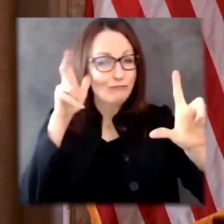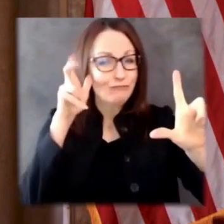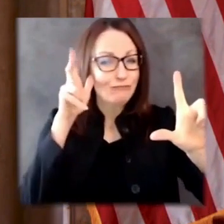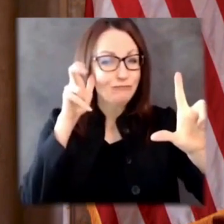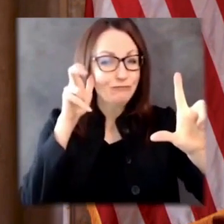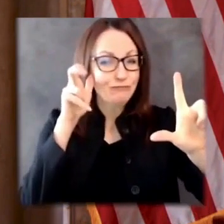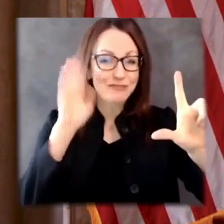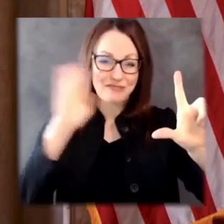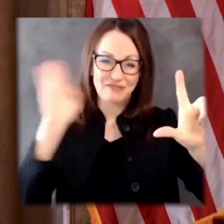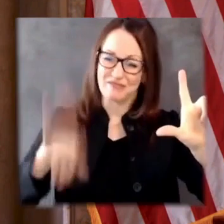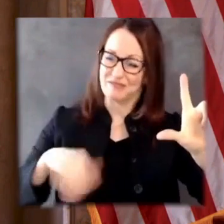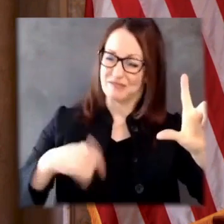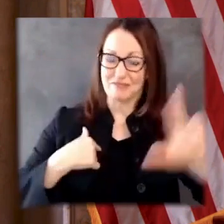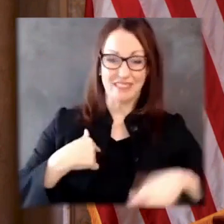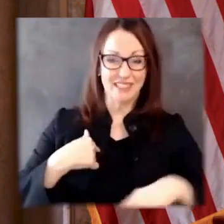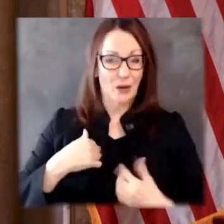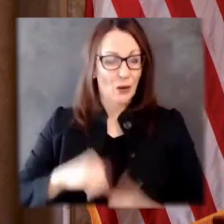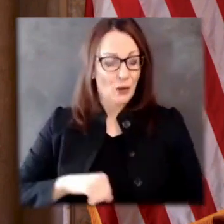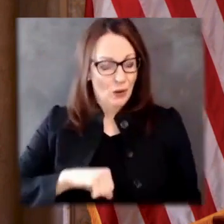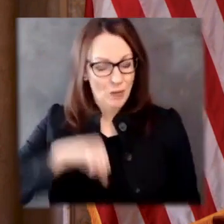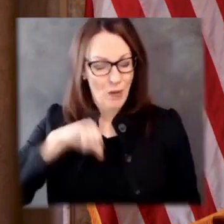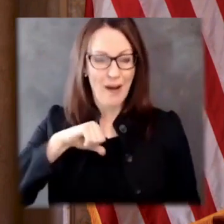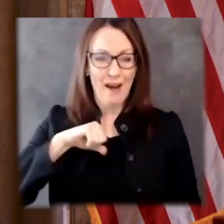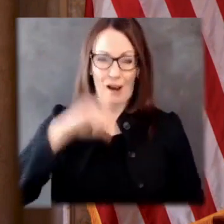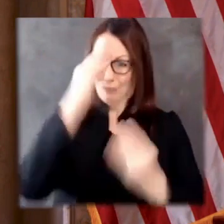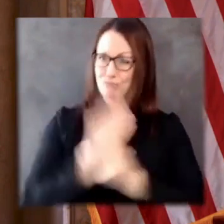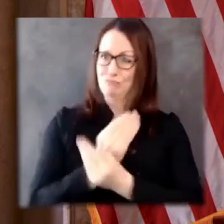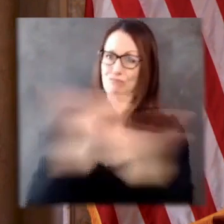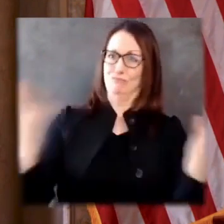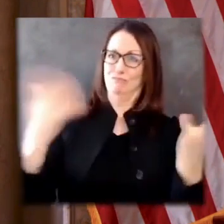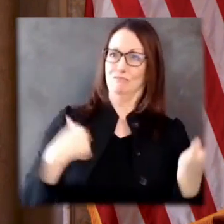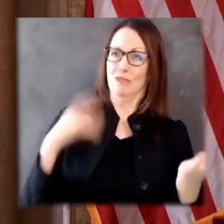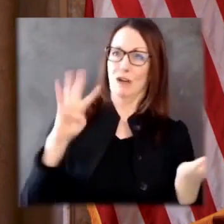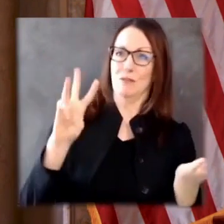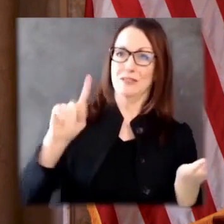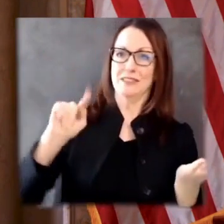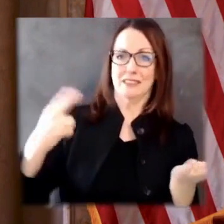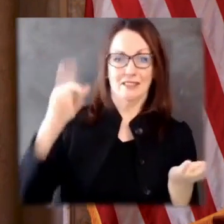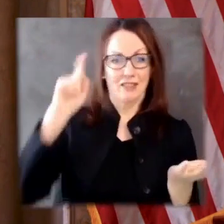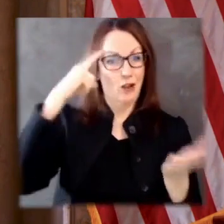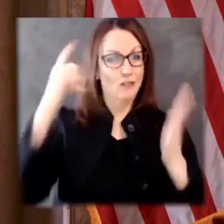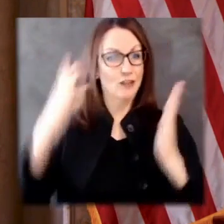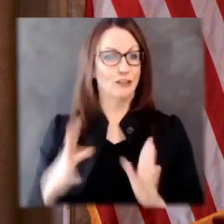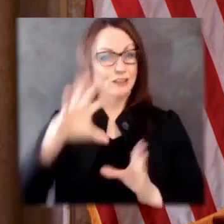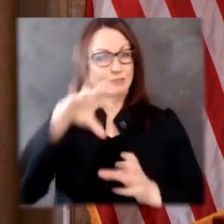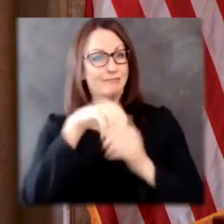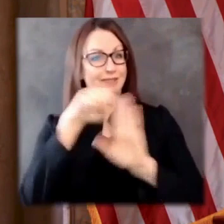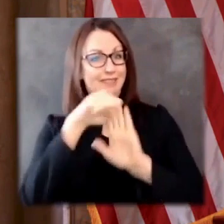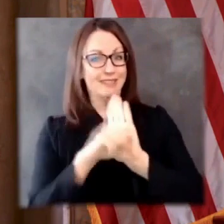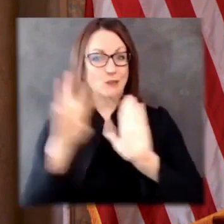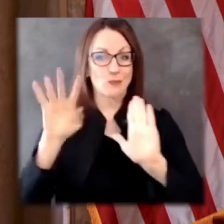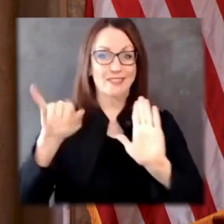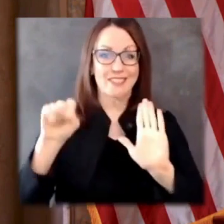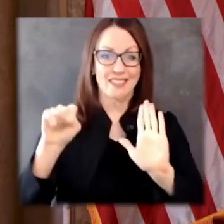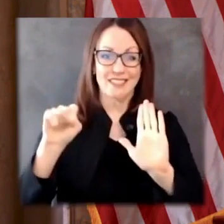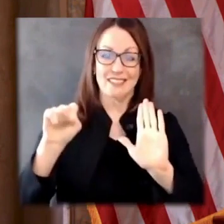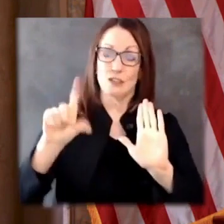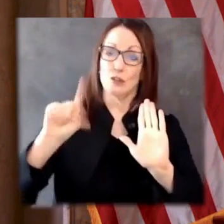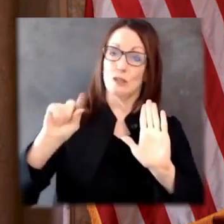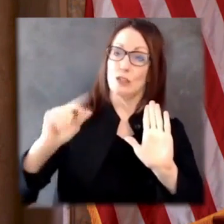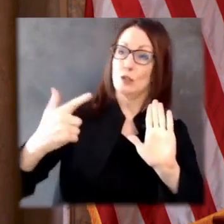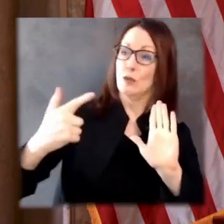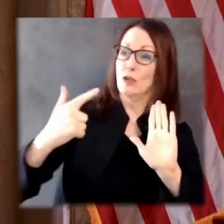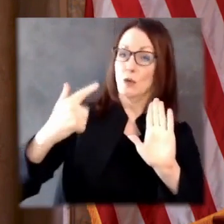to be the 46th governor of the great state of Wisconsin and to deliver my 2021 State of the State Address to you tonight.